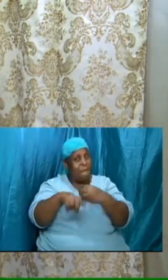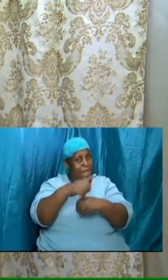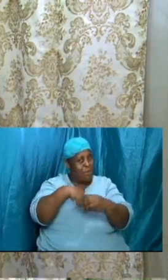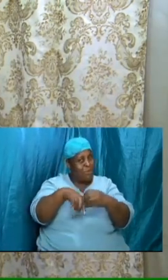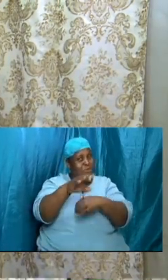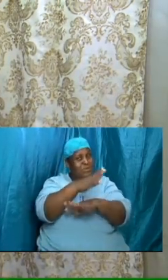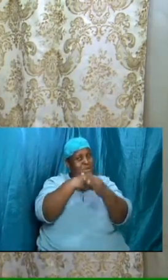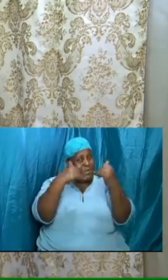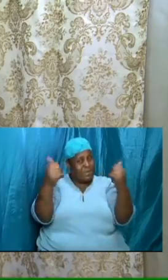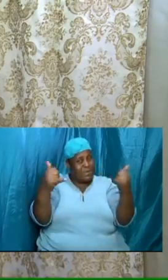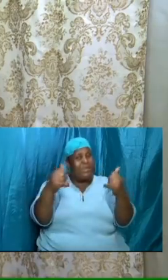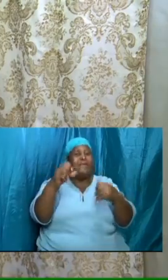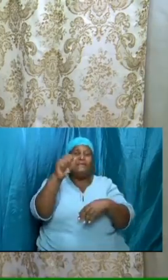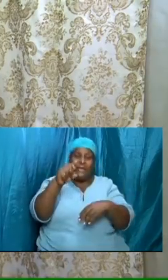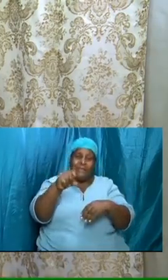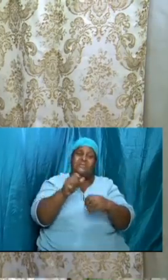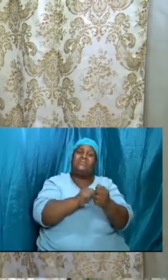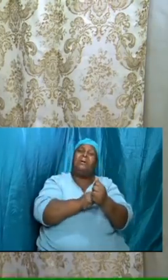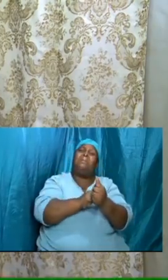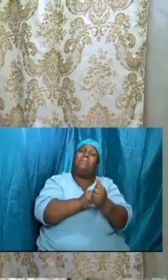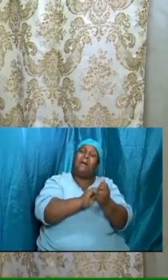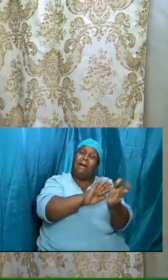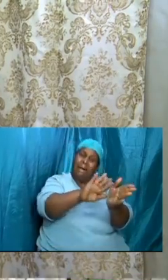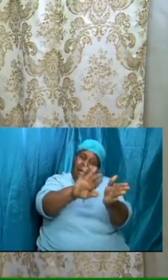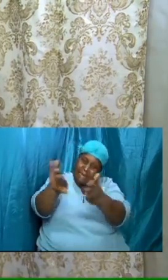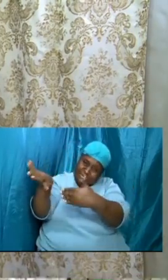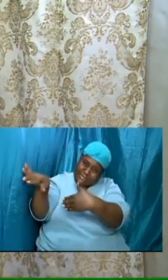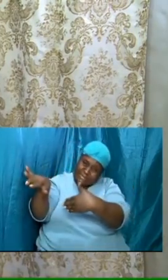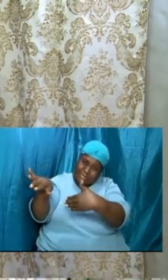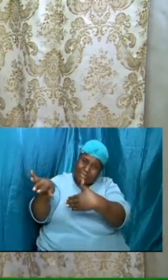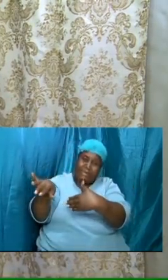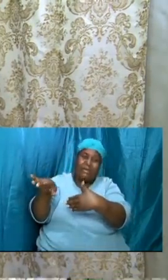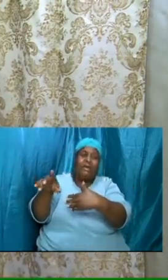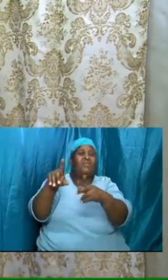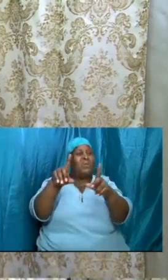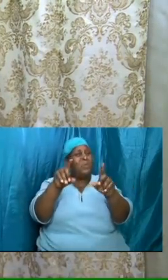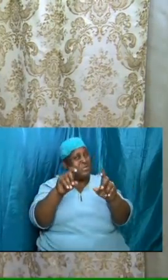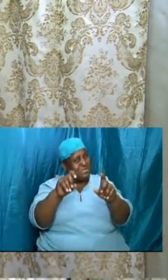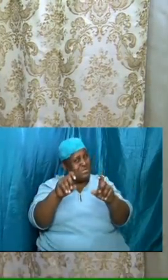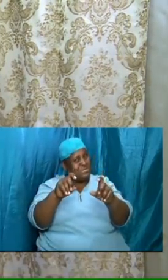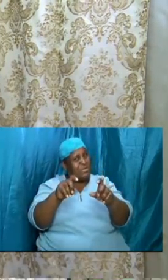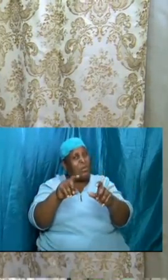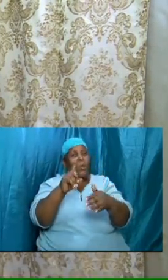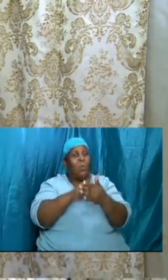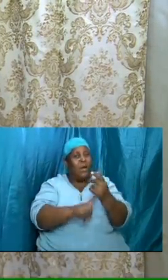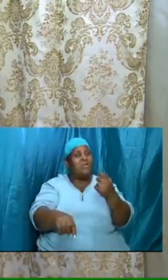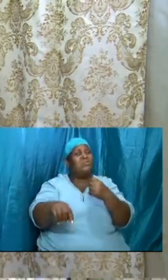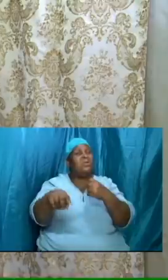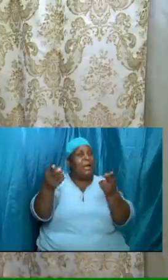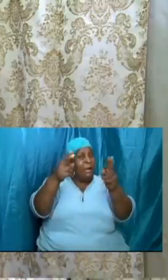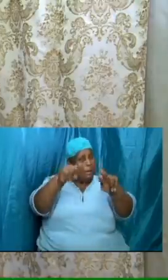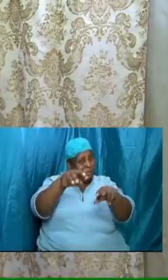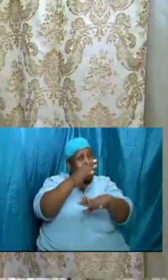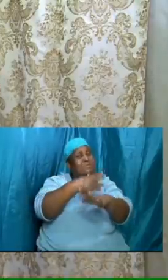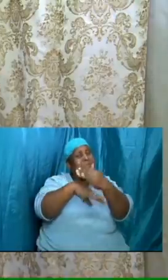going to be happening when the rapture takes place and we are up in heaven your folks have still been bombarding and asking to expand a little